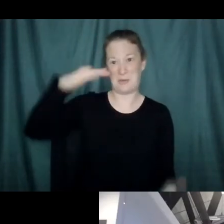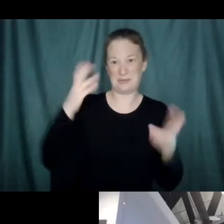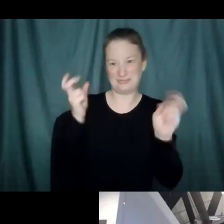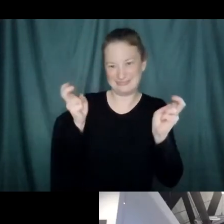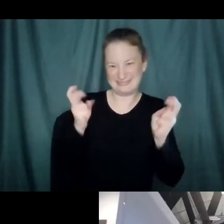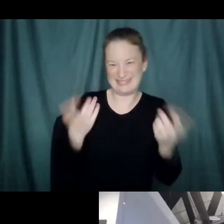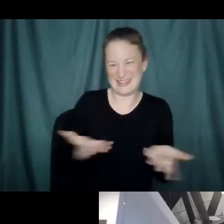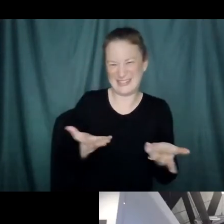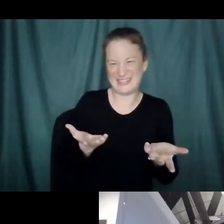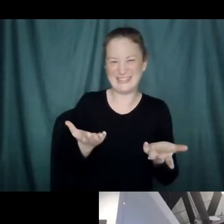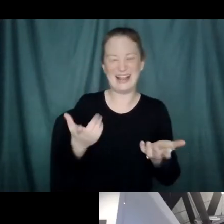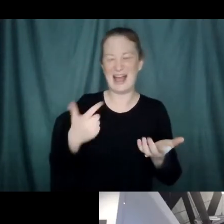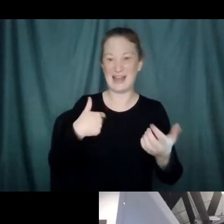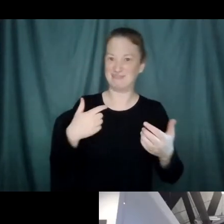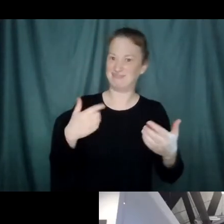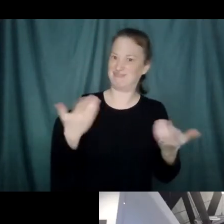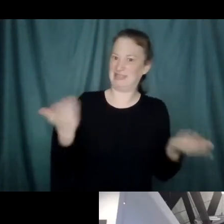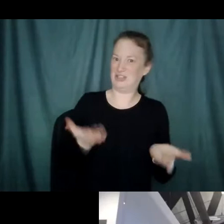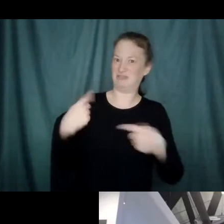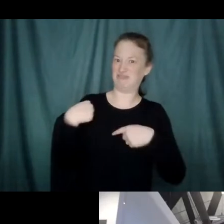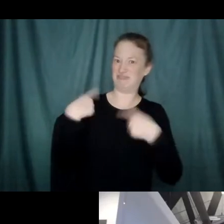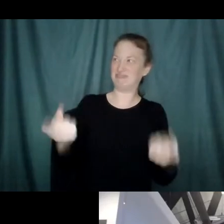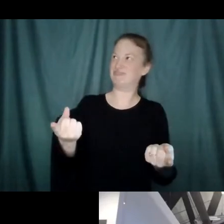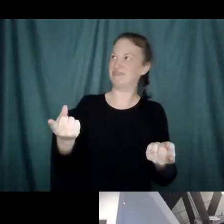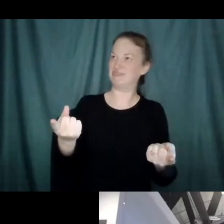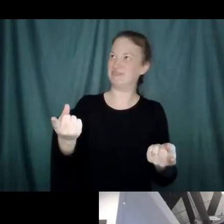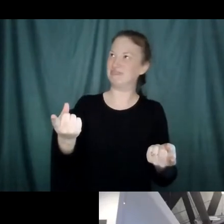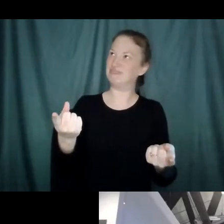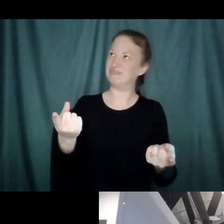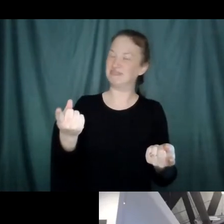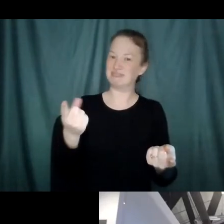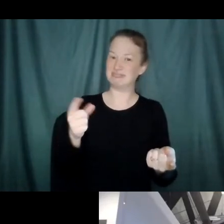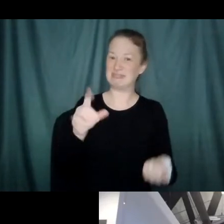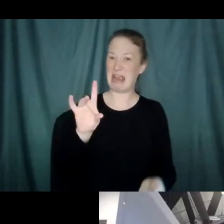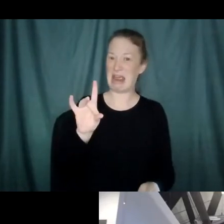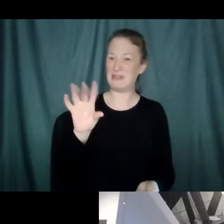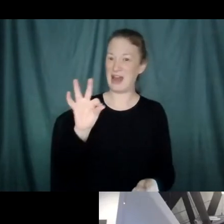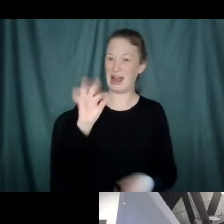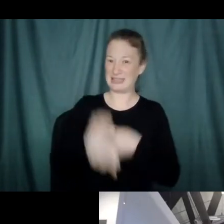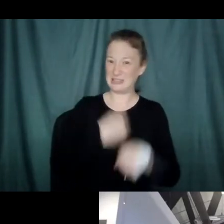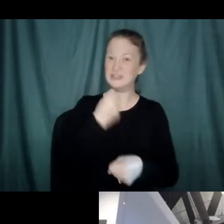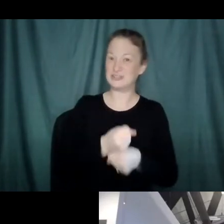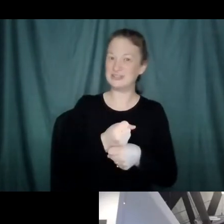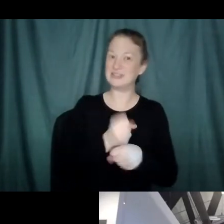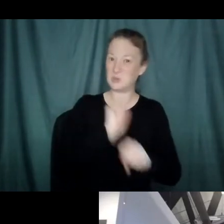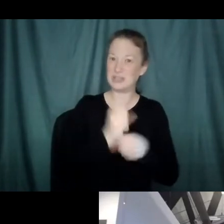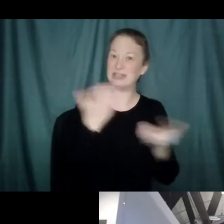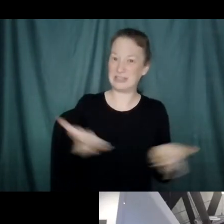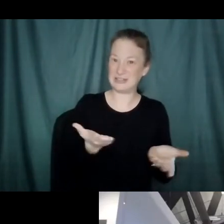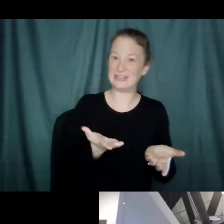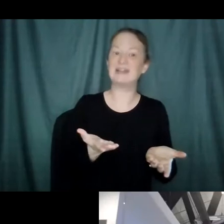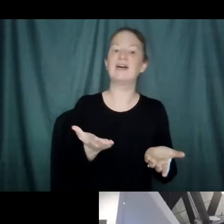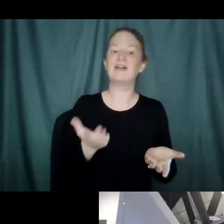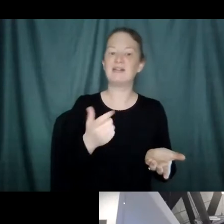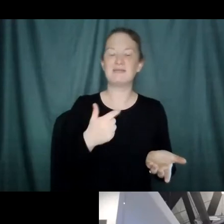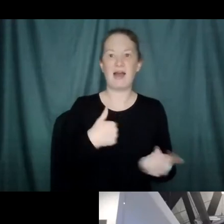at the company that was acquired by Appiam for eight or nine years now, and I think what I